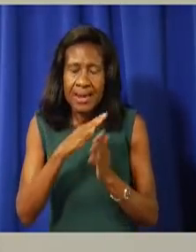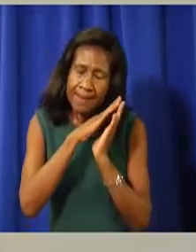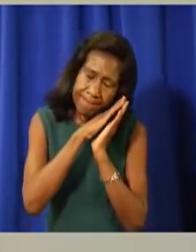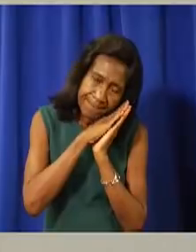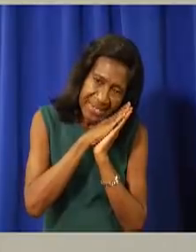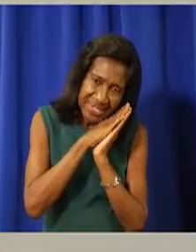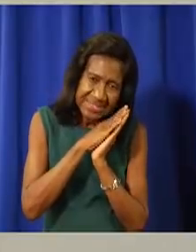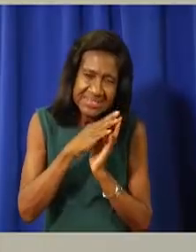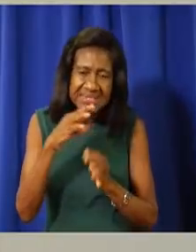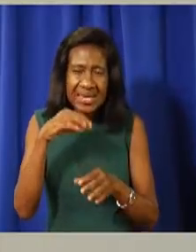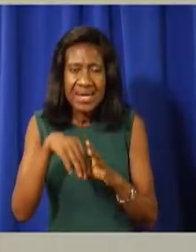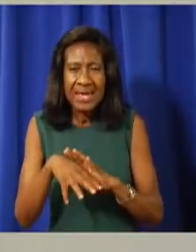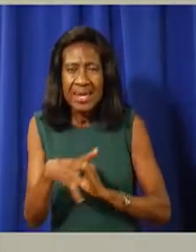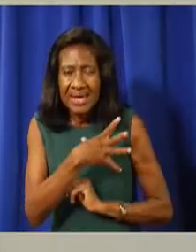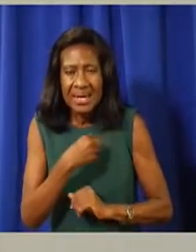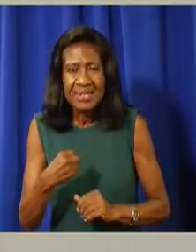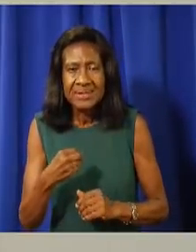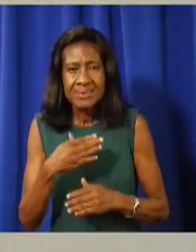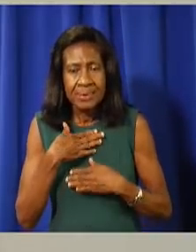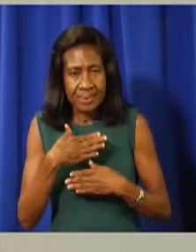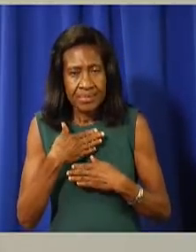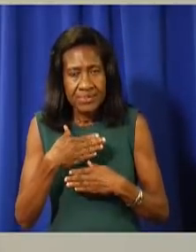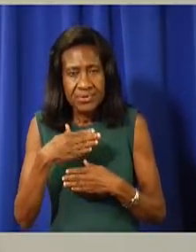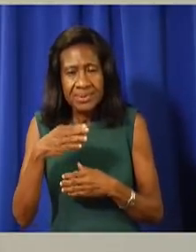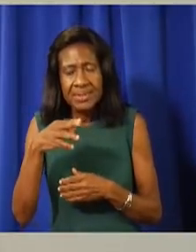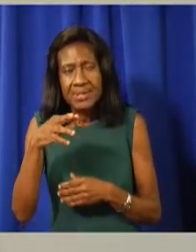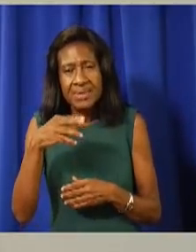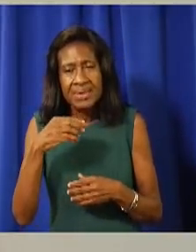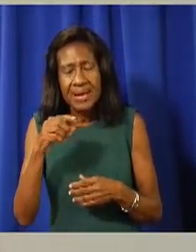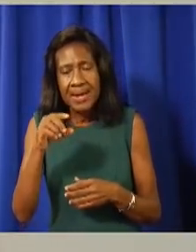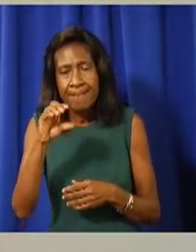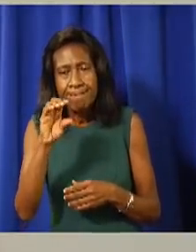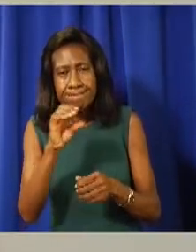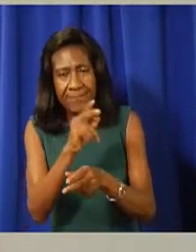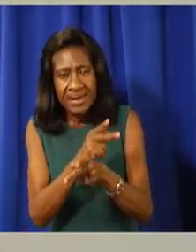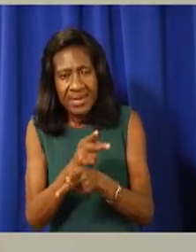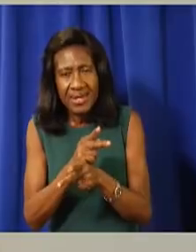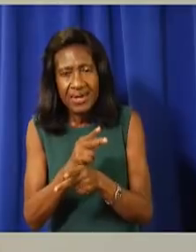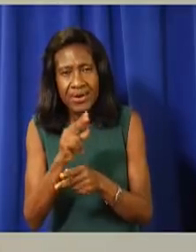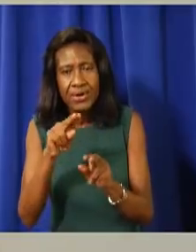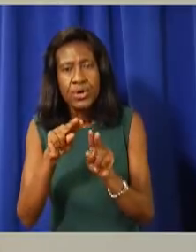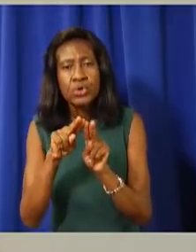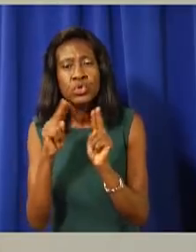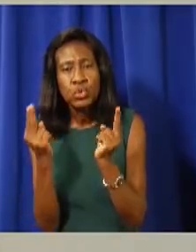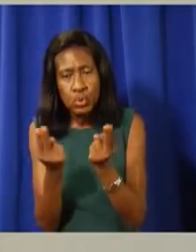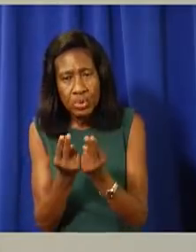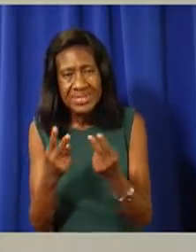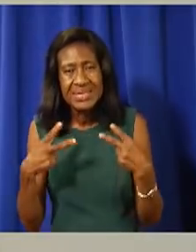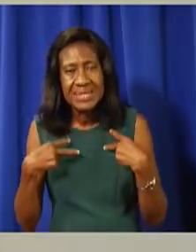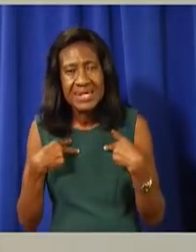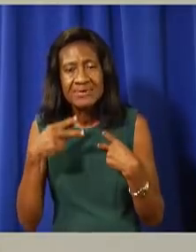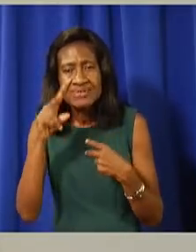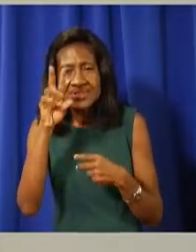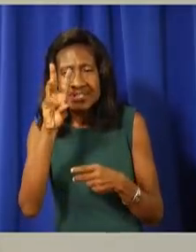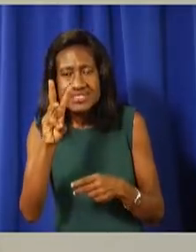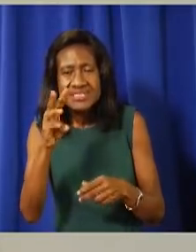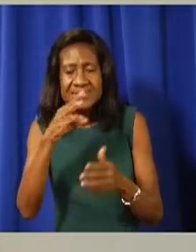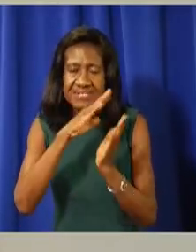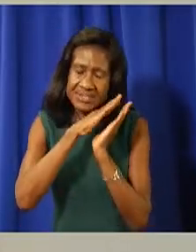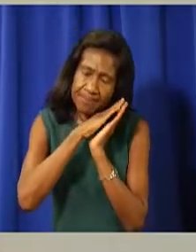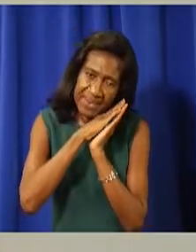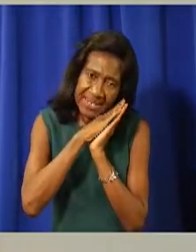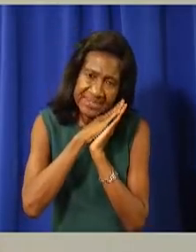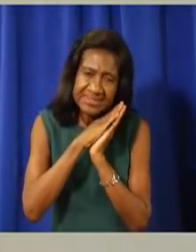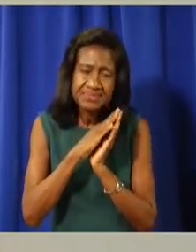The respiratory care unit is available with six beds if needed. Additional bed capacity